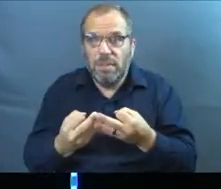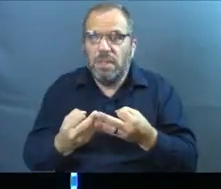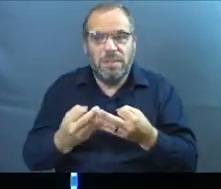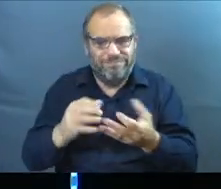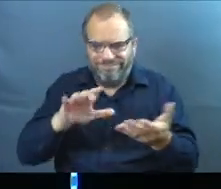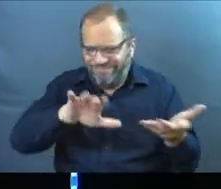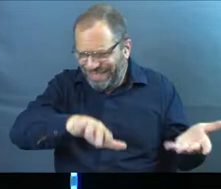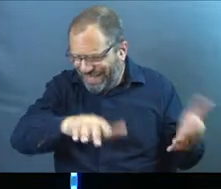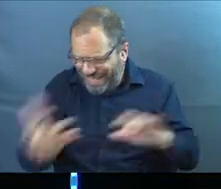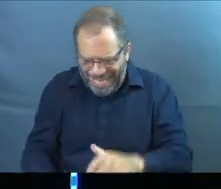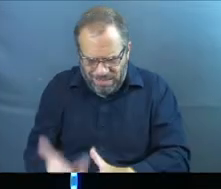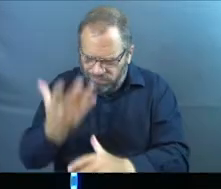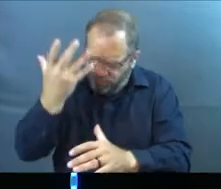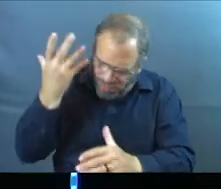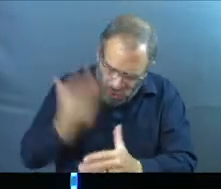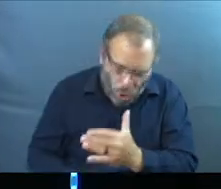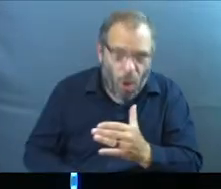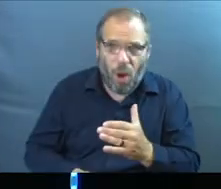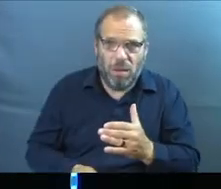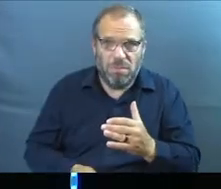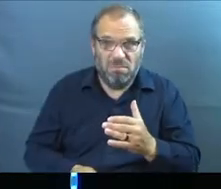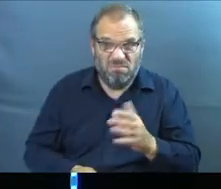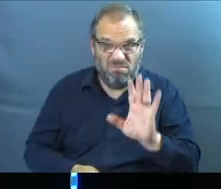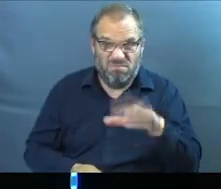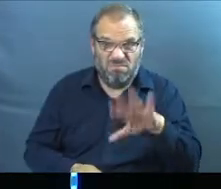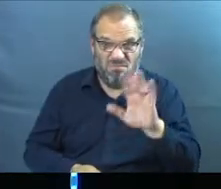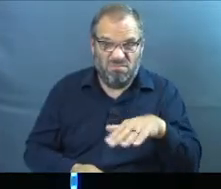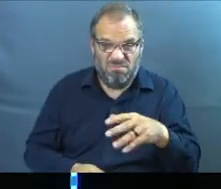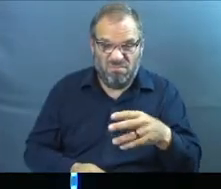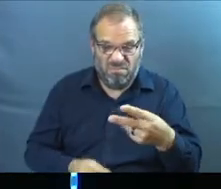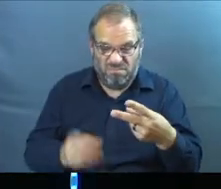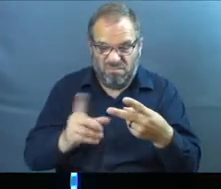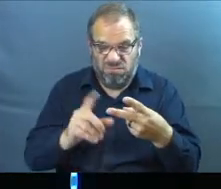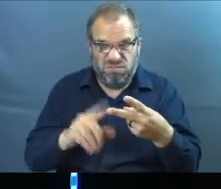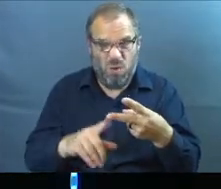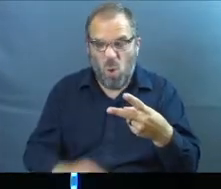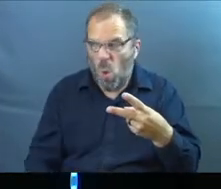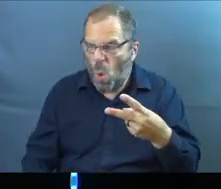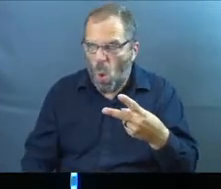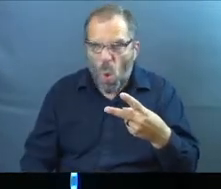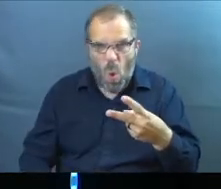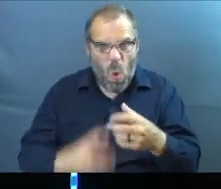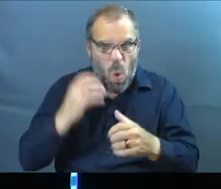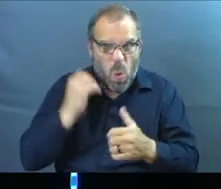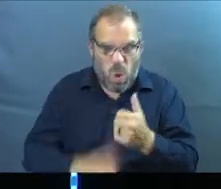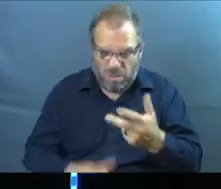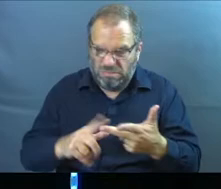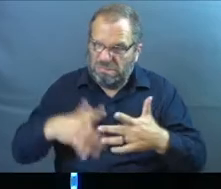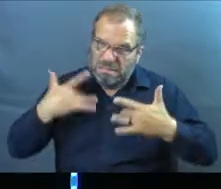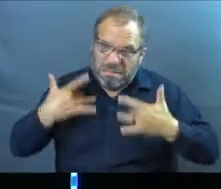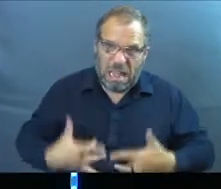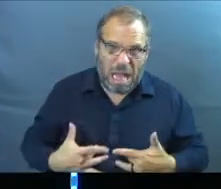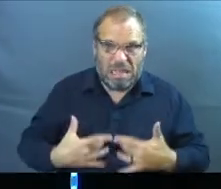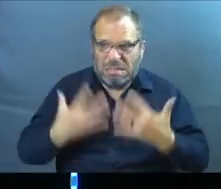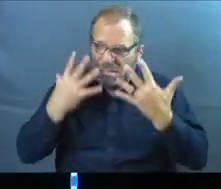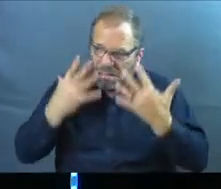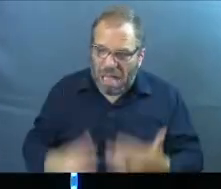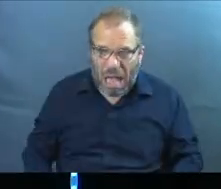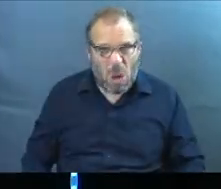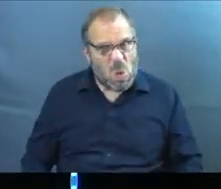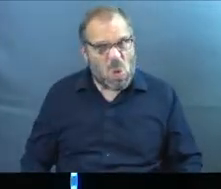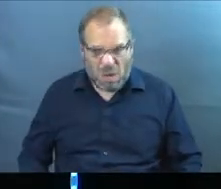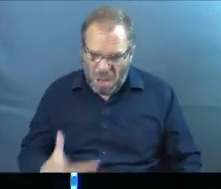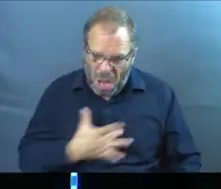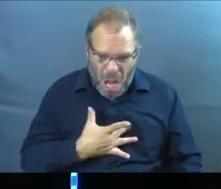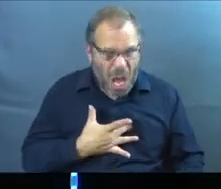taken. They're completely gone. So you can imagine Naomi's in a really rough spot. She's shattered. She is broken. And